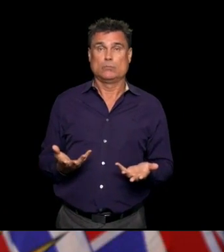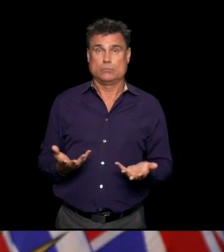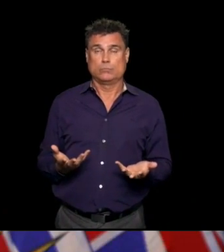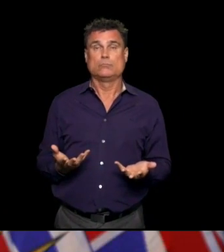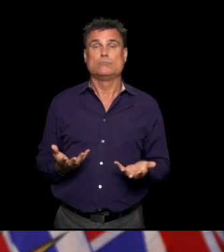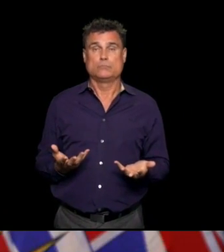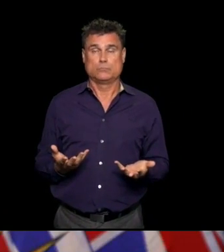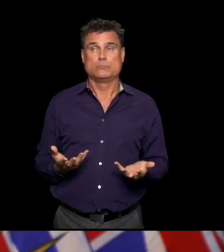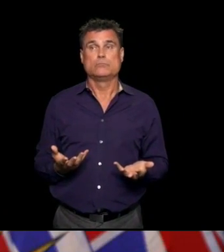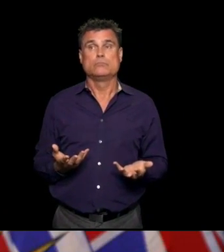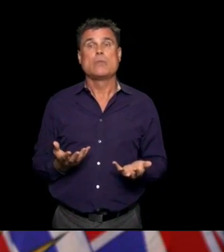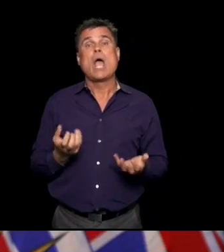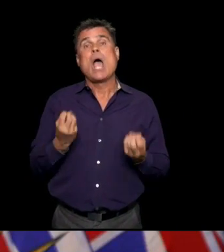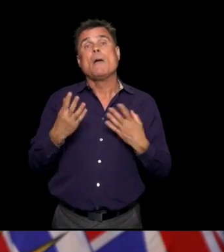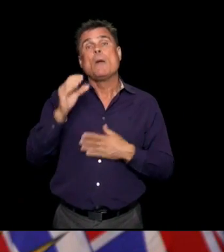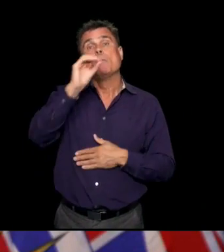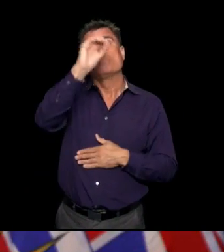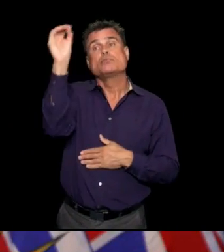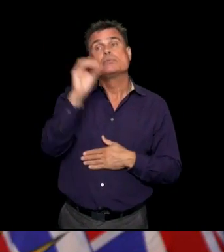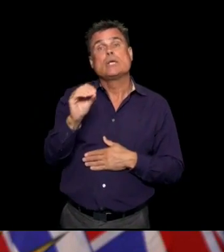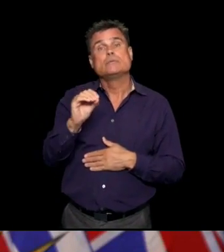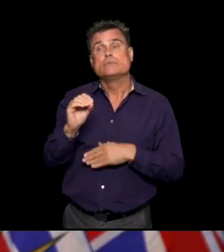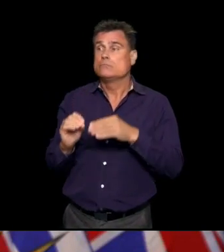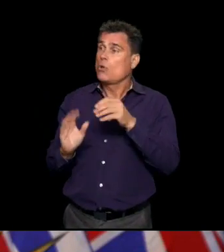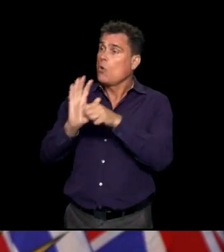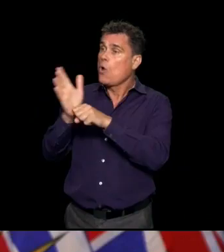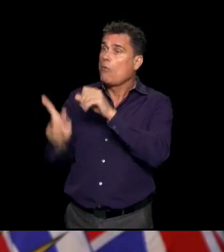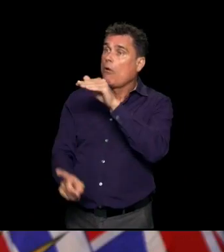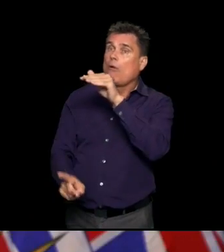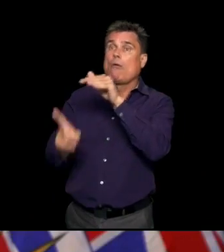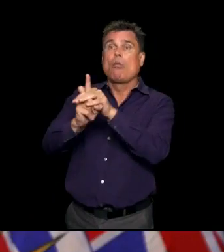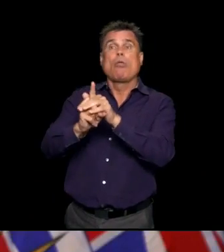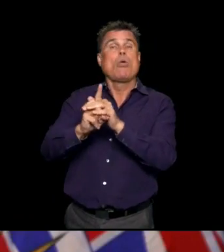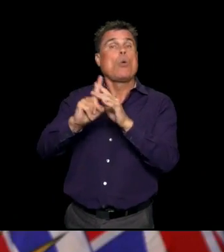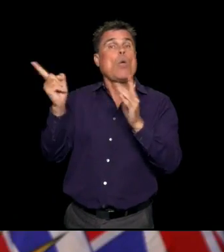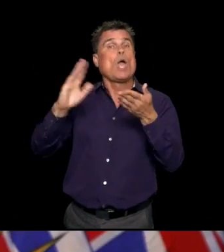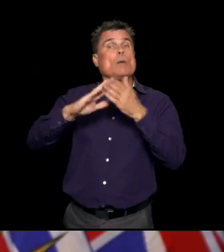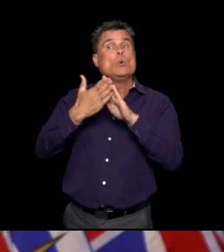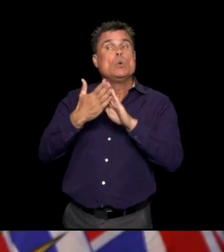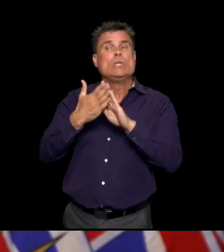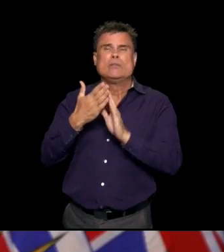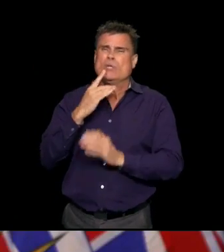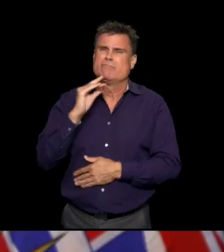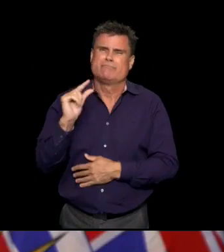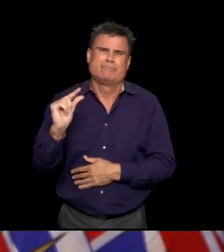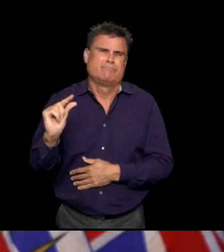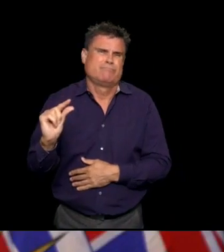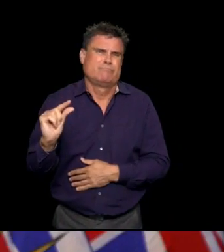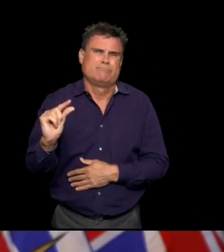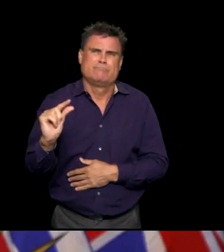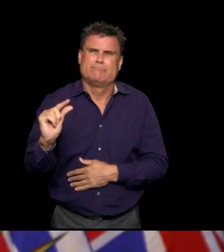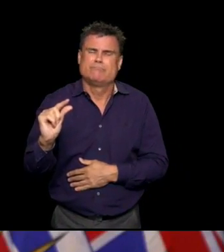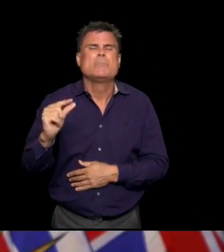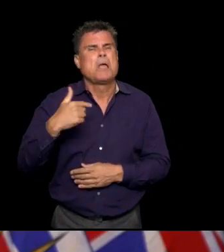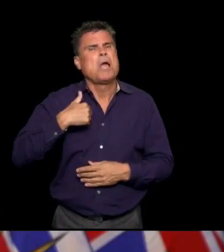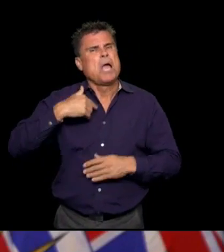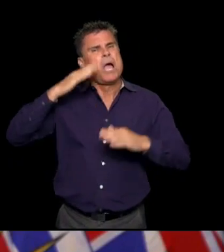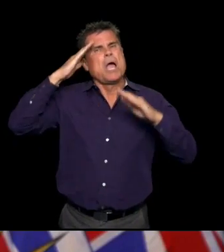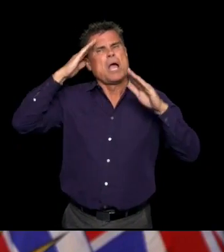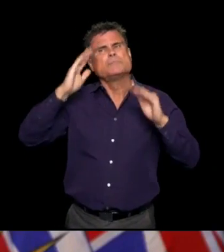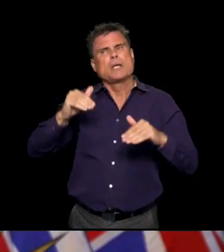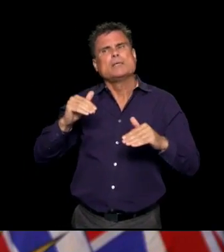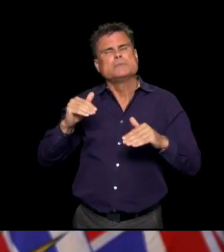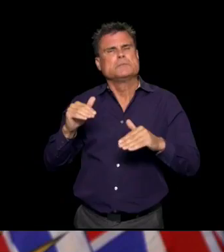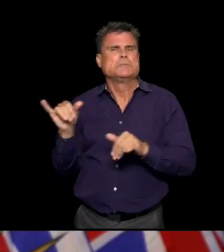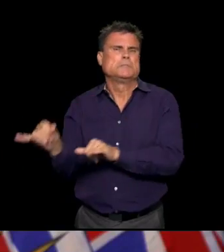where we have some community connections and spread, it's still at a very low level. And we expect to see that in our schools.